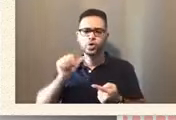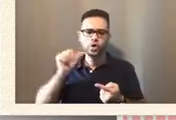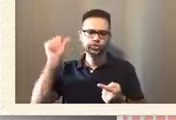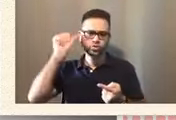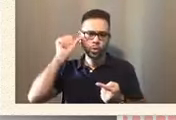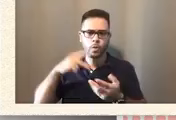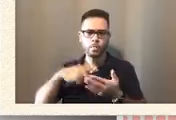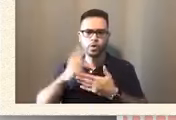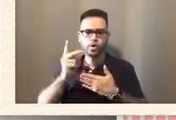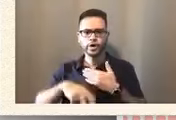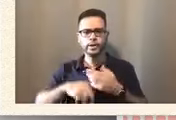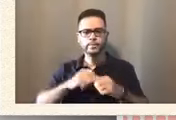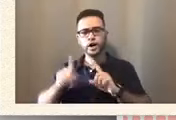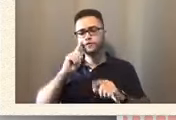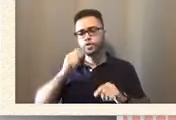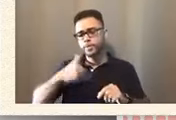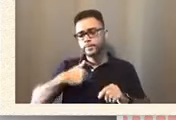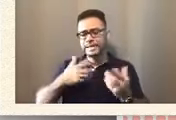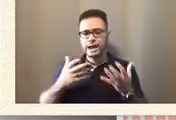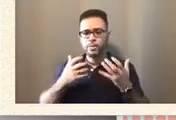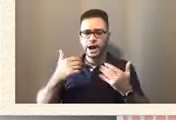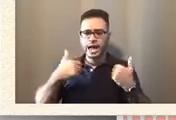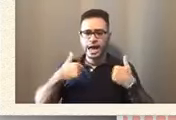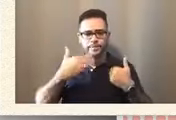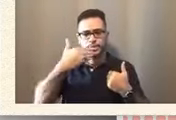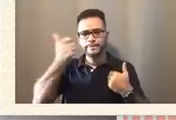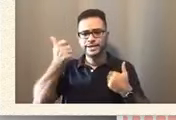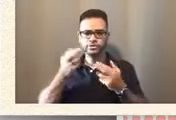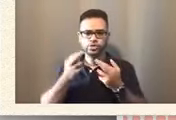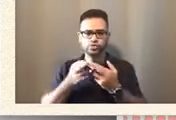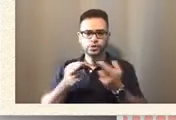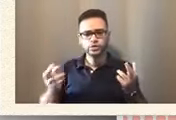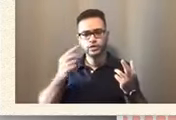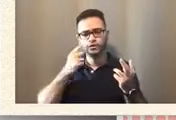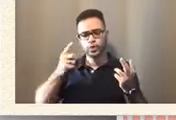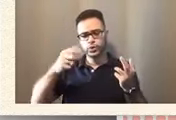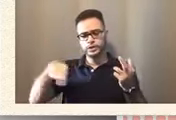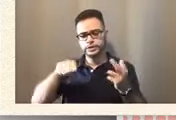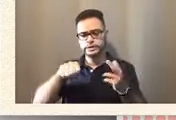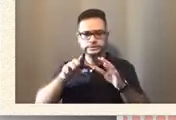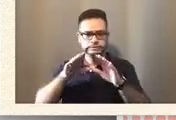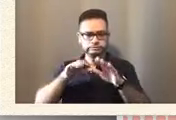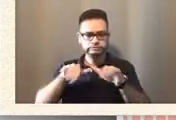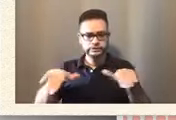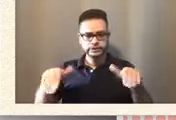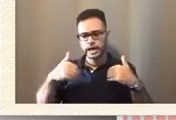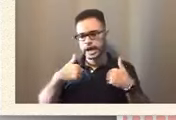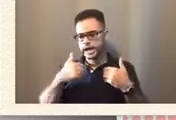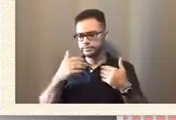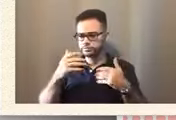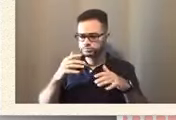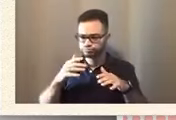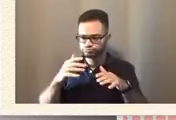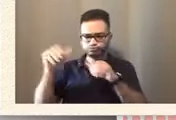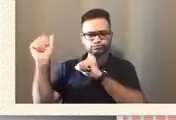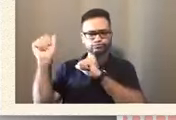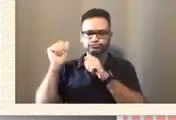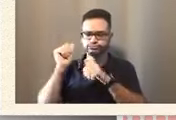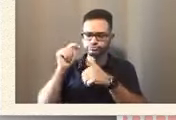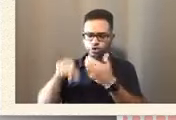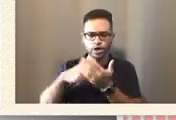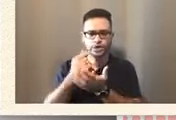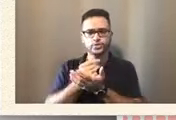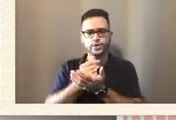have the best resources so I can get these kids out and have a job, have a life outside of their